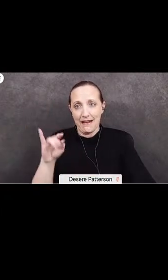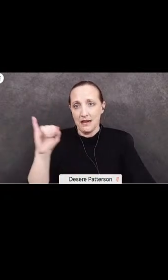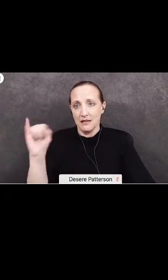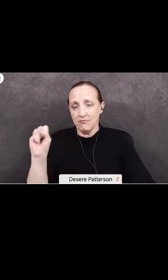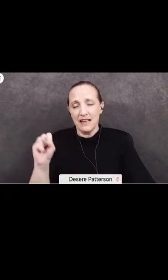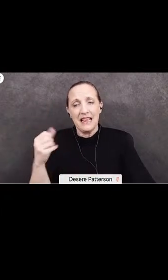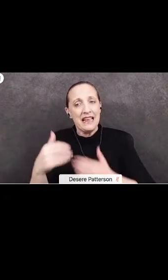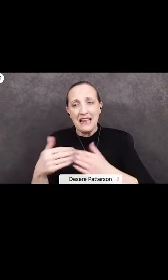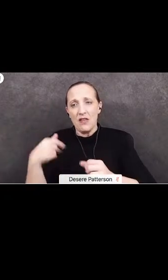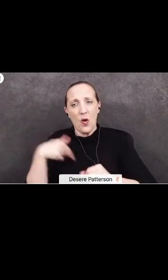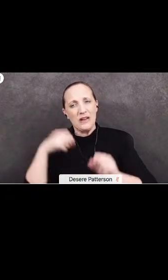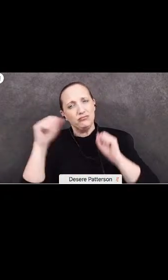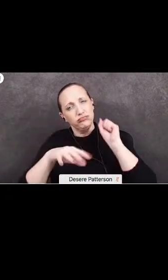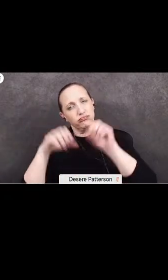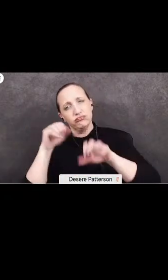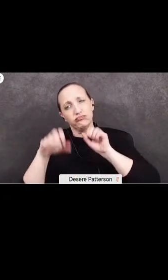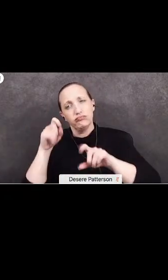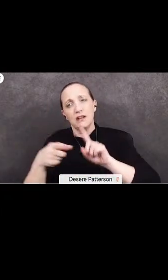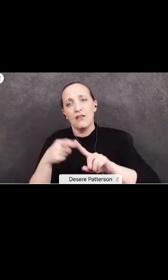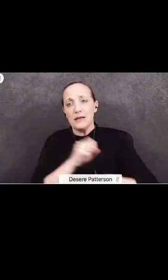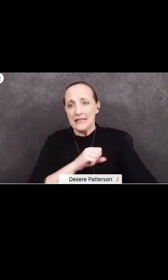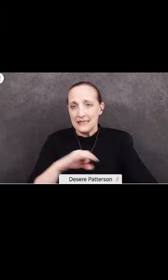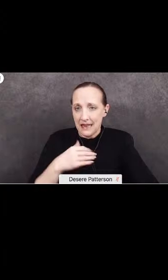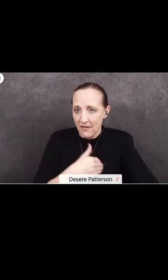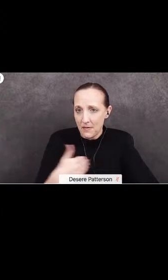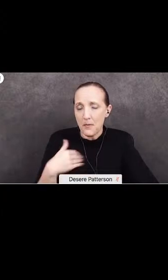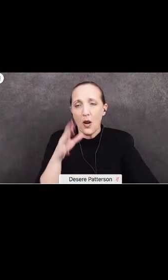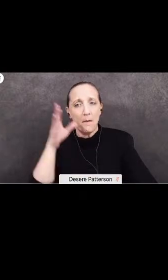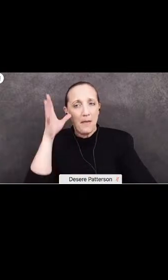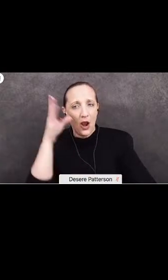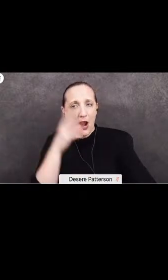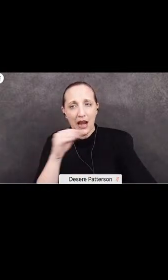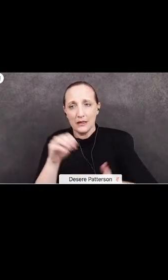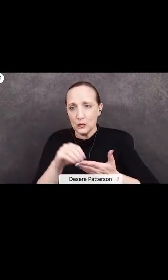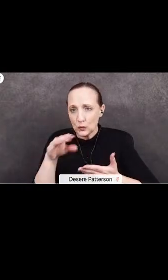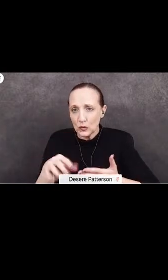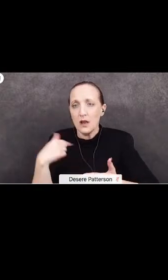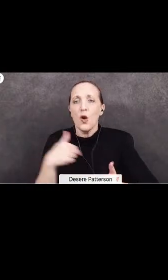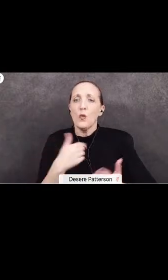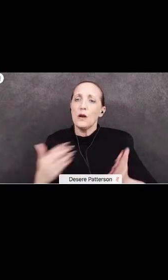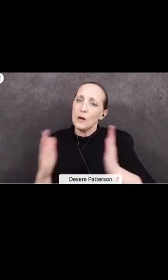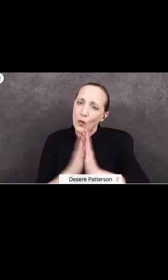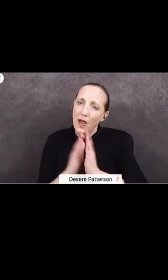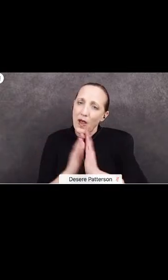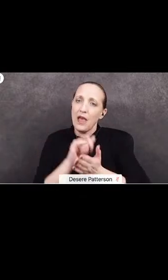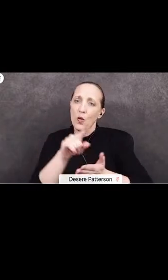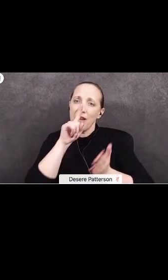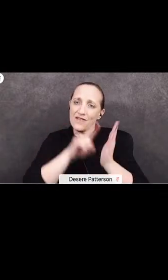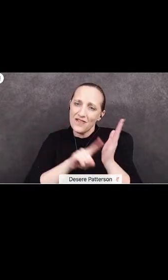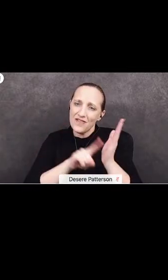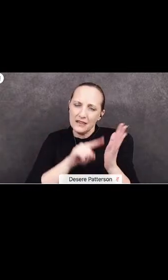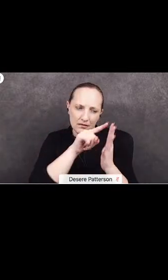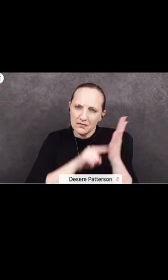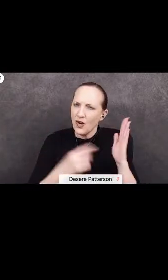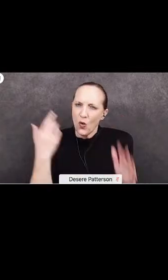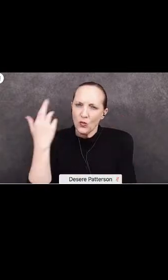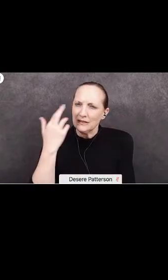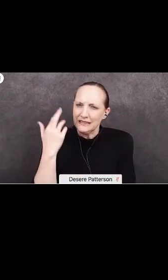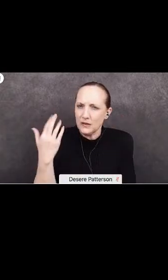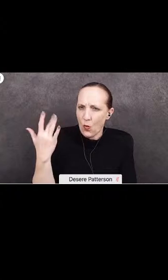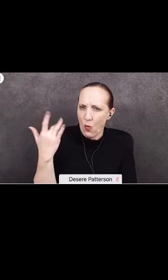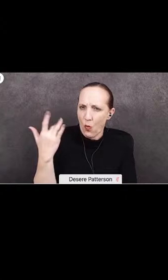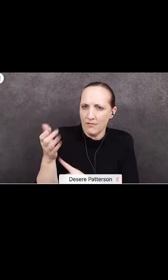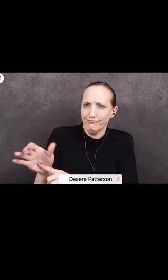letters you received from VHS staff members, parents and students. We requested that you investigate the reasons behind the resignation